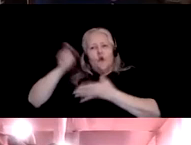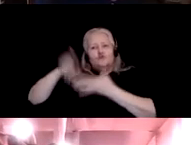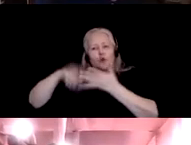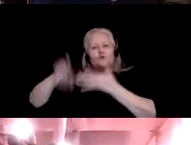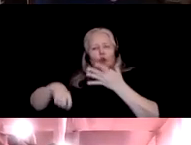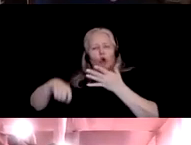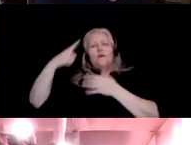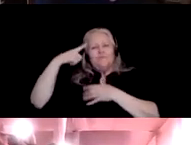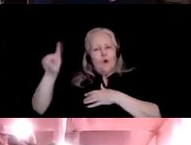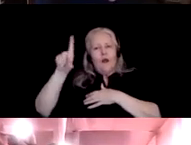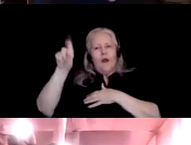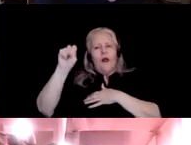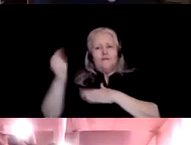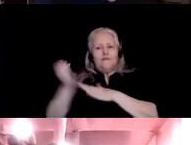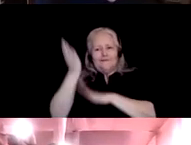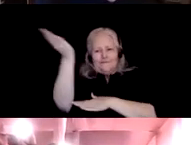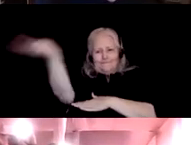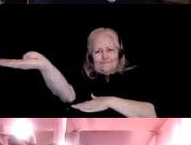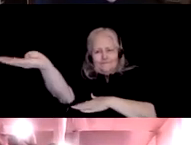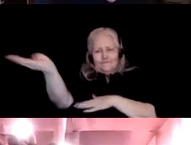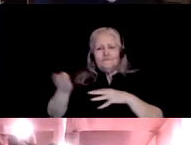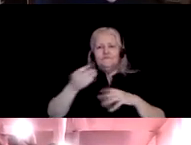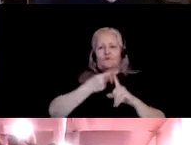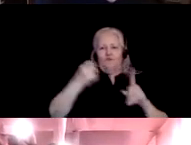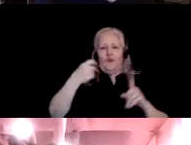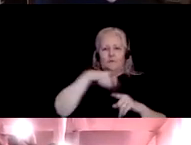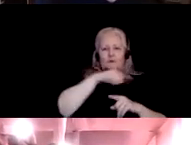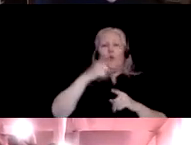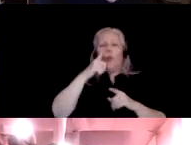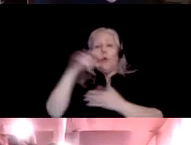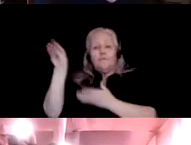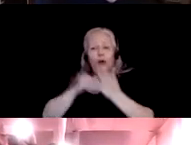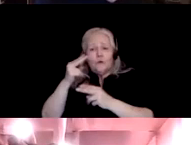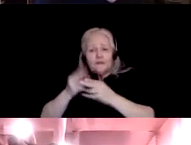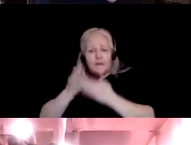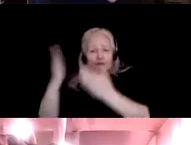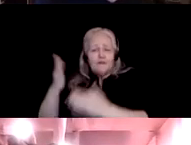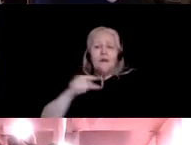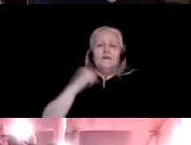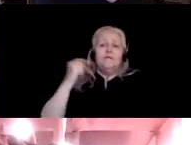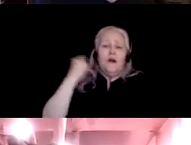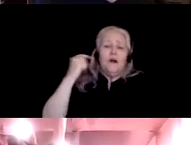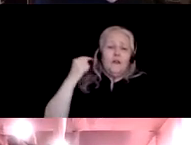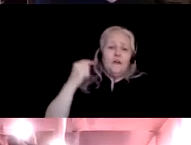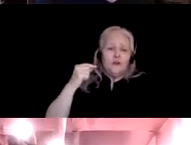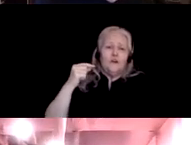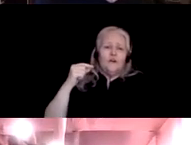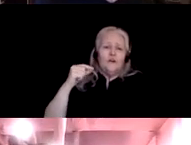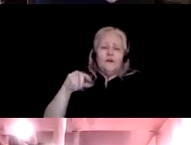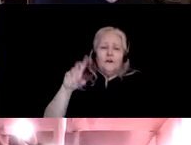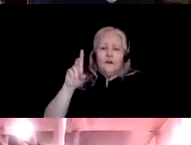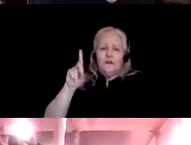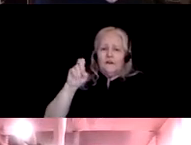America's nomination. They are Father Ubizos, Professor Oscar Delancey,